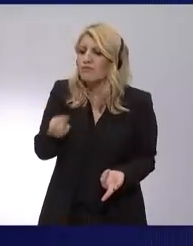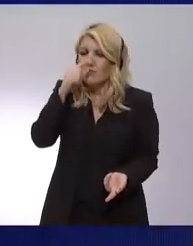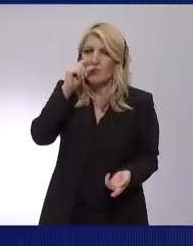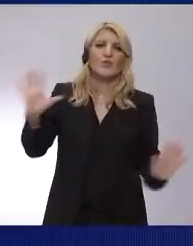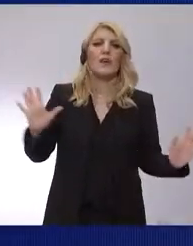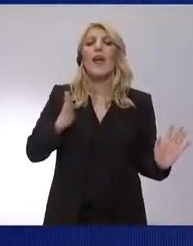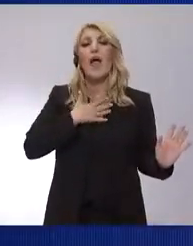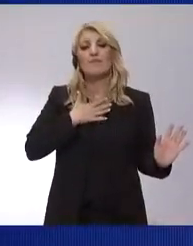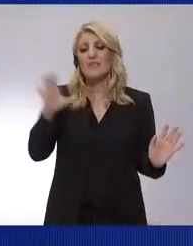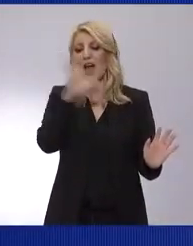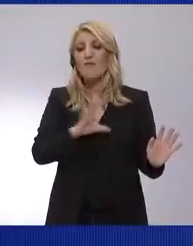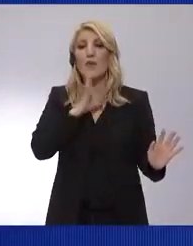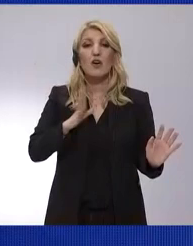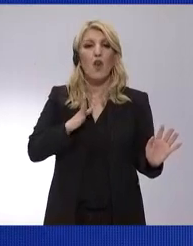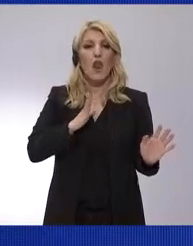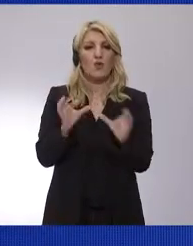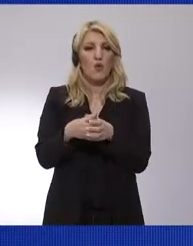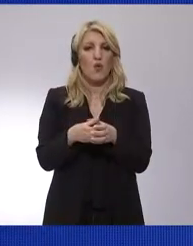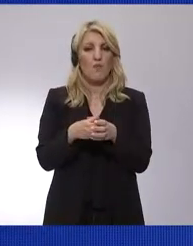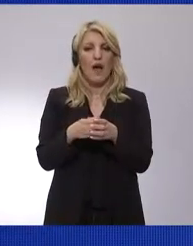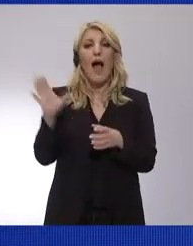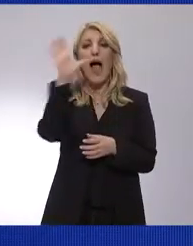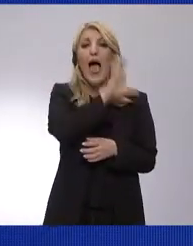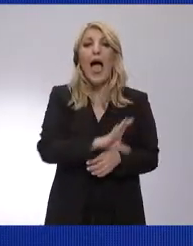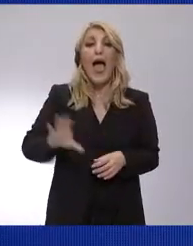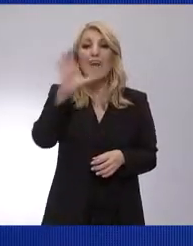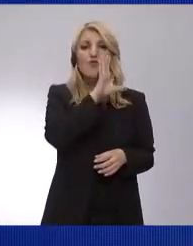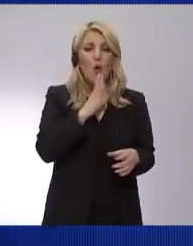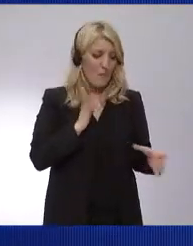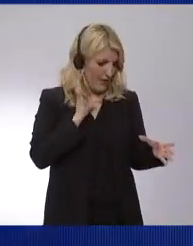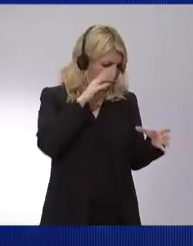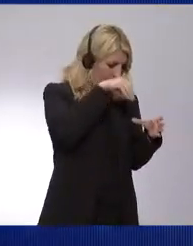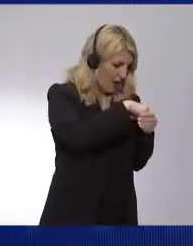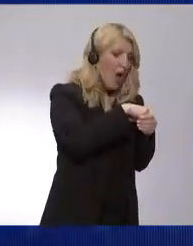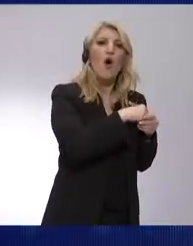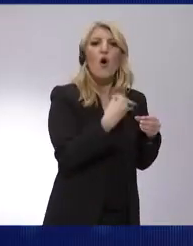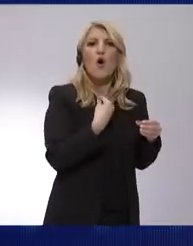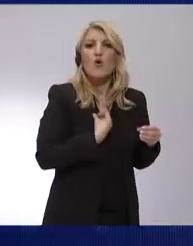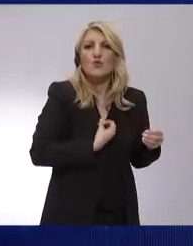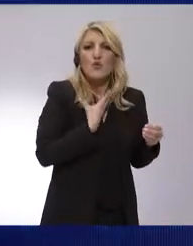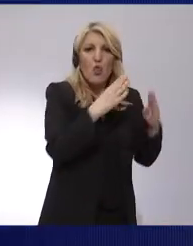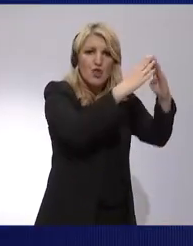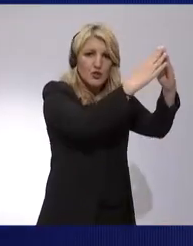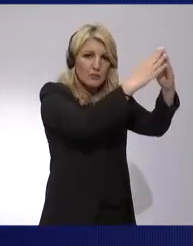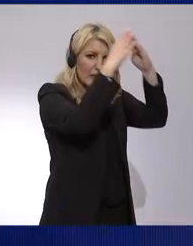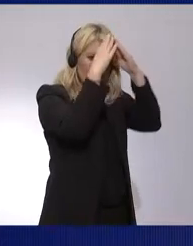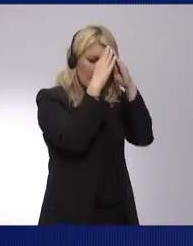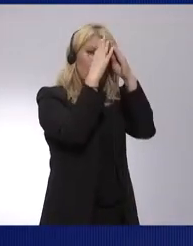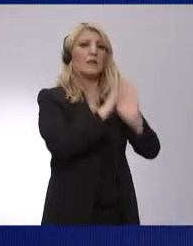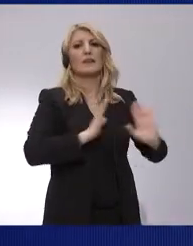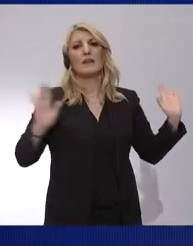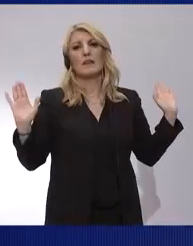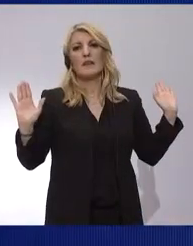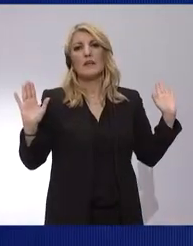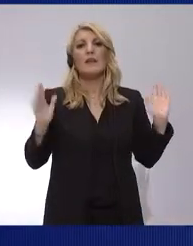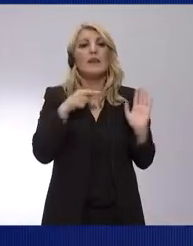Europe is our home. A home that protects our democracy, creates prosperity, and ensures